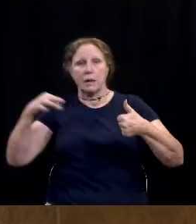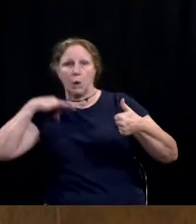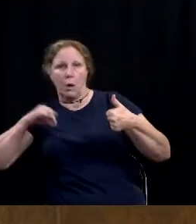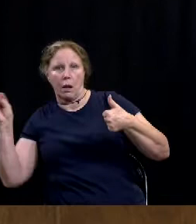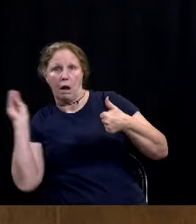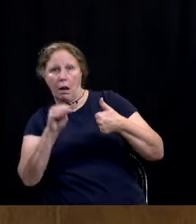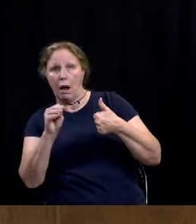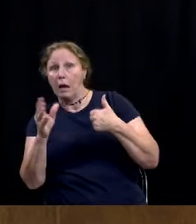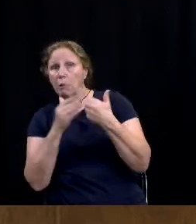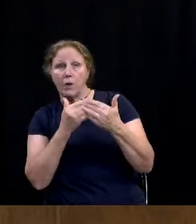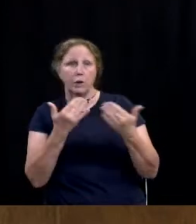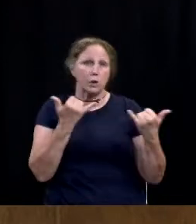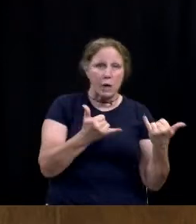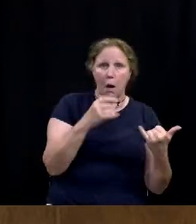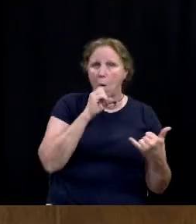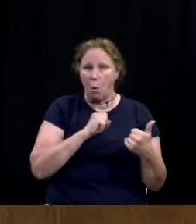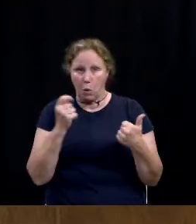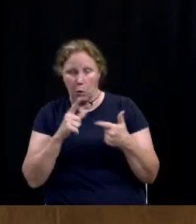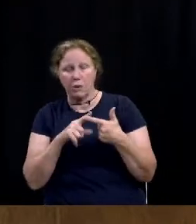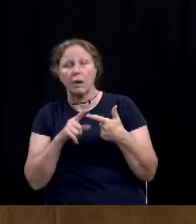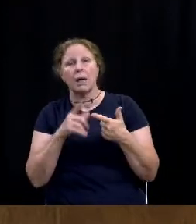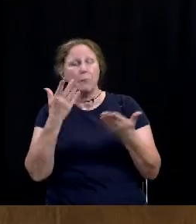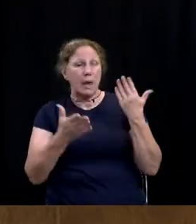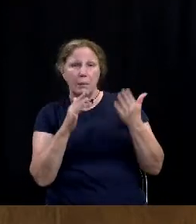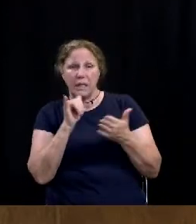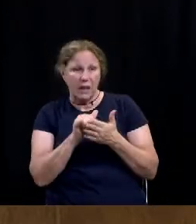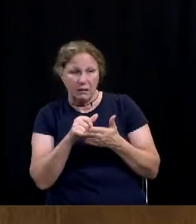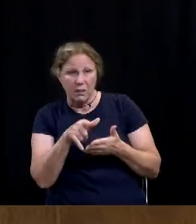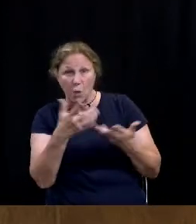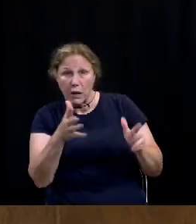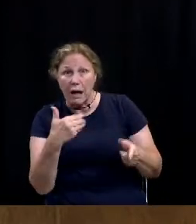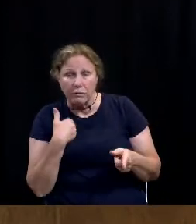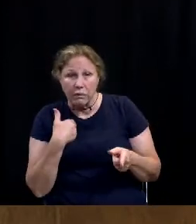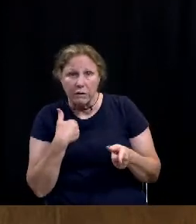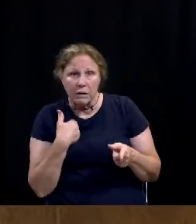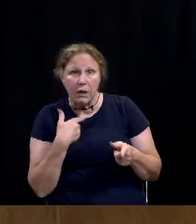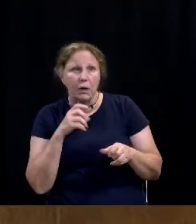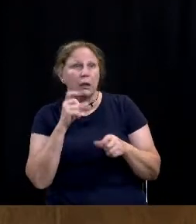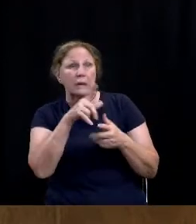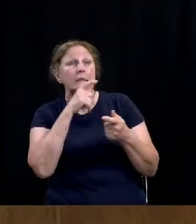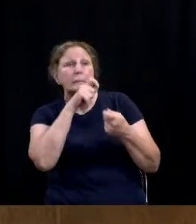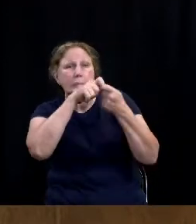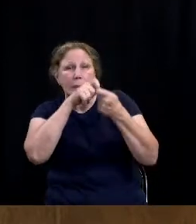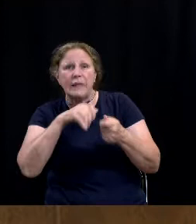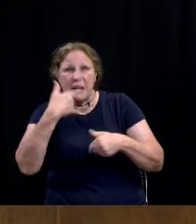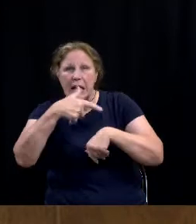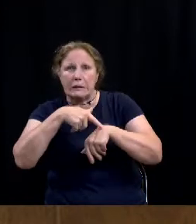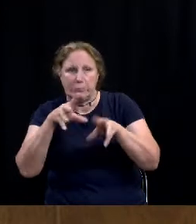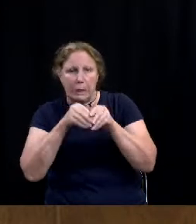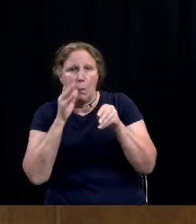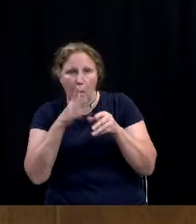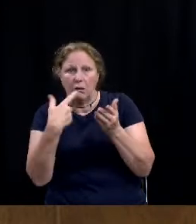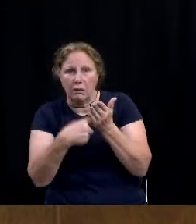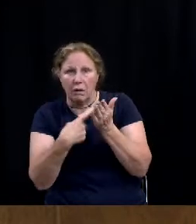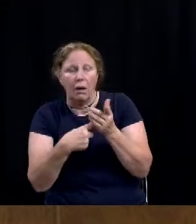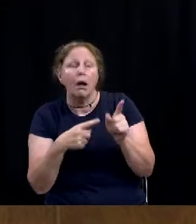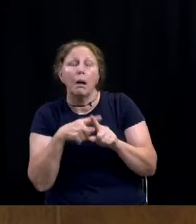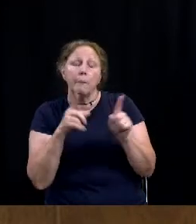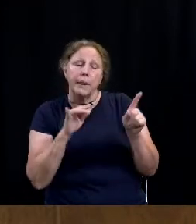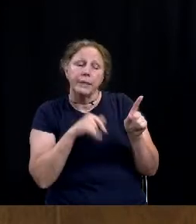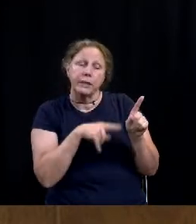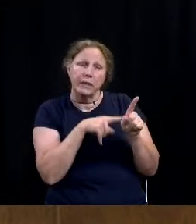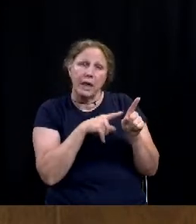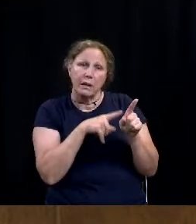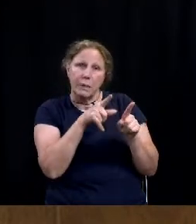into the fee. And maybe that's in the, I guess we'll work out the details in the next meeting, but maybe that's in the